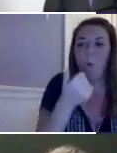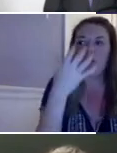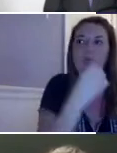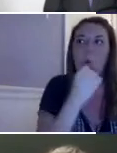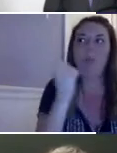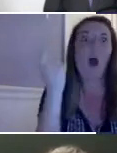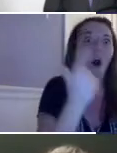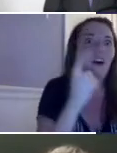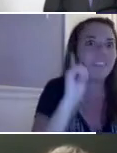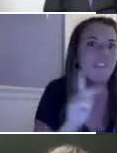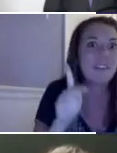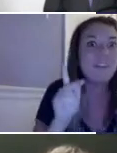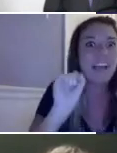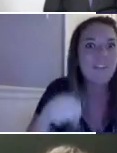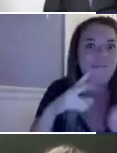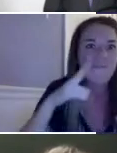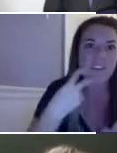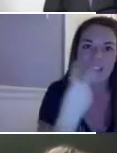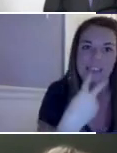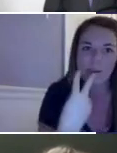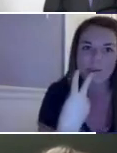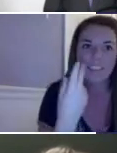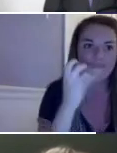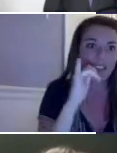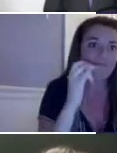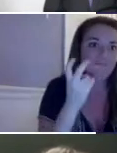that you eventually get to the right accommodations for everybody.